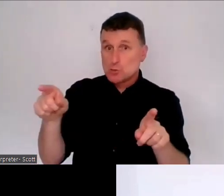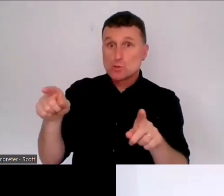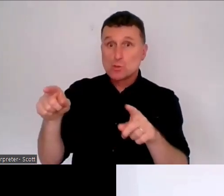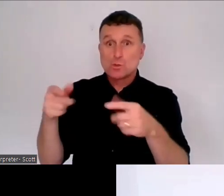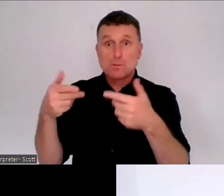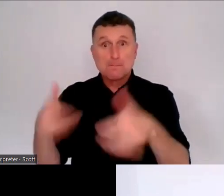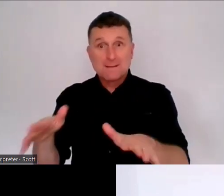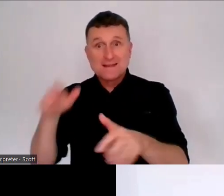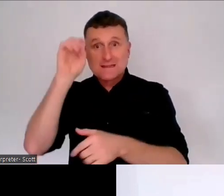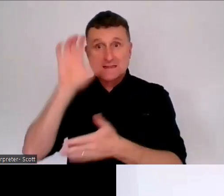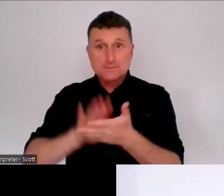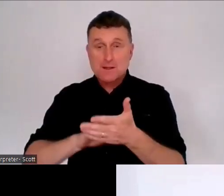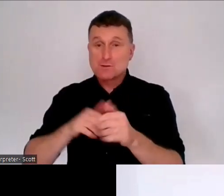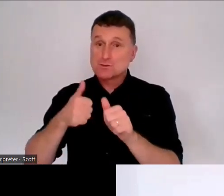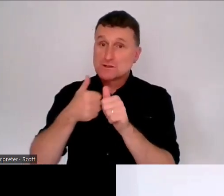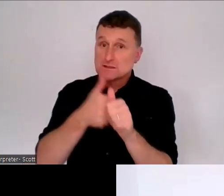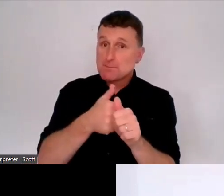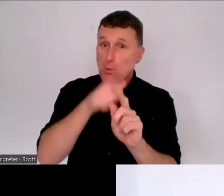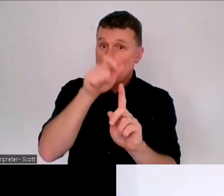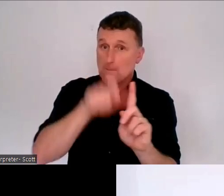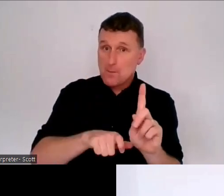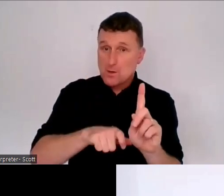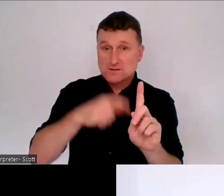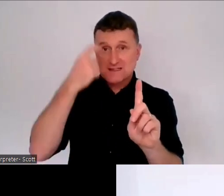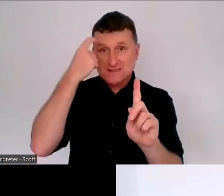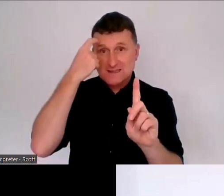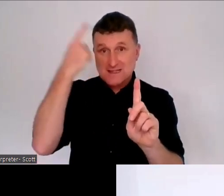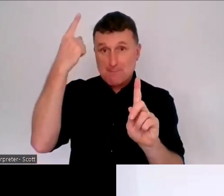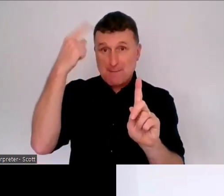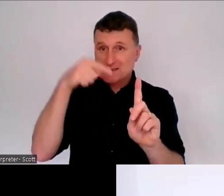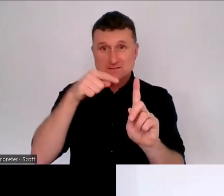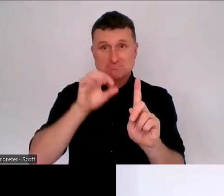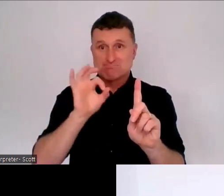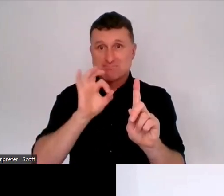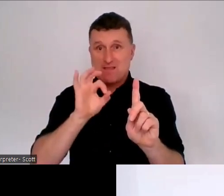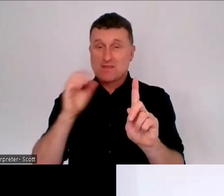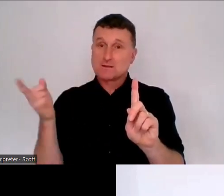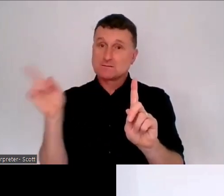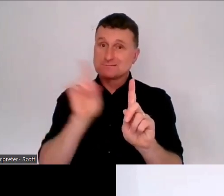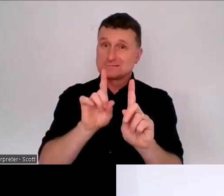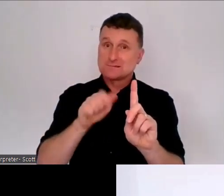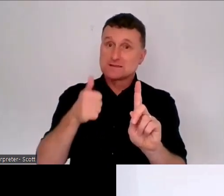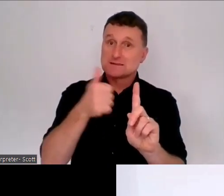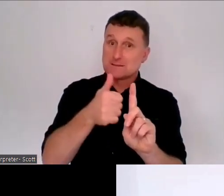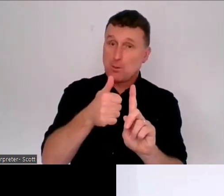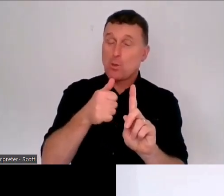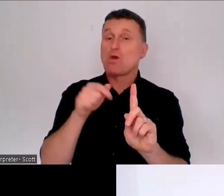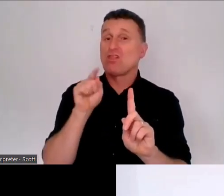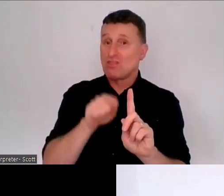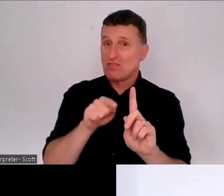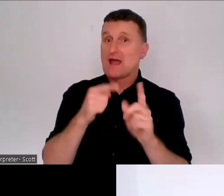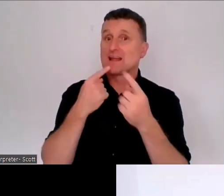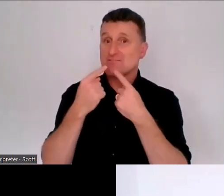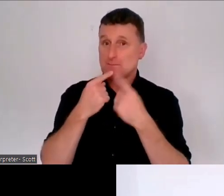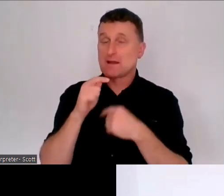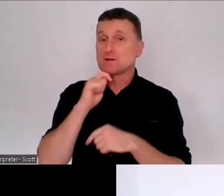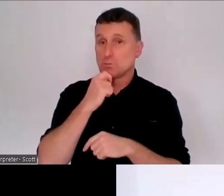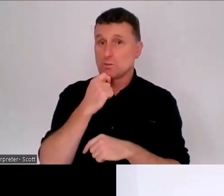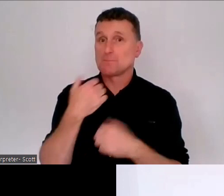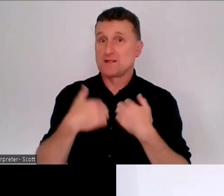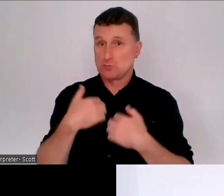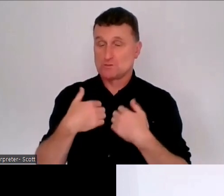decision making is a really important part of our review. And so we do ask some questions